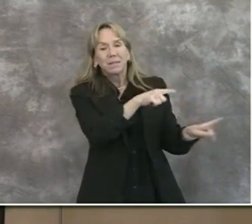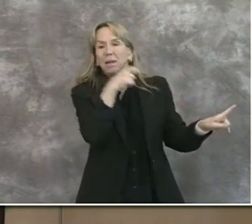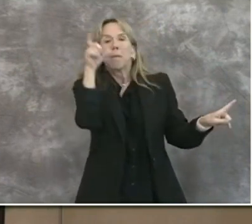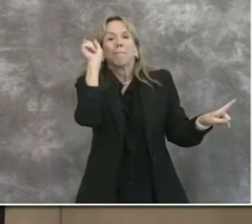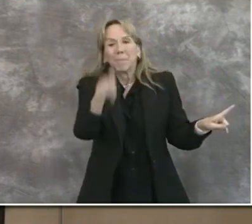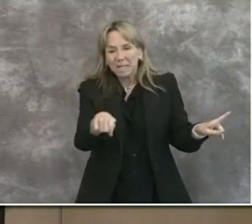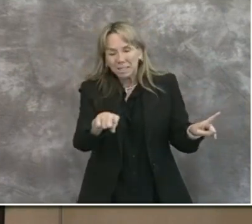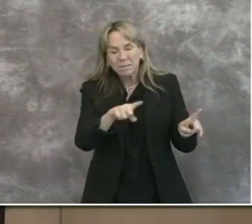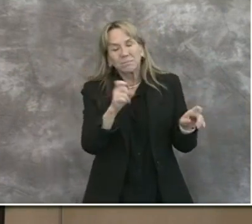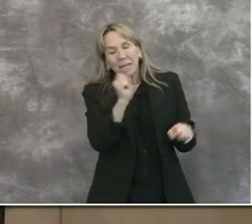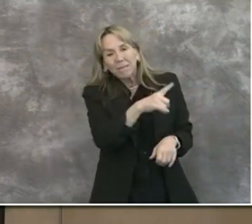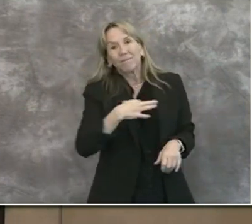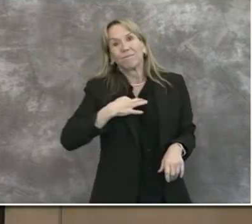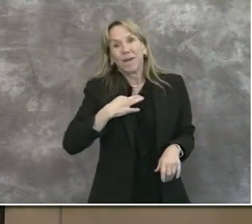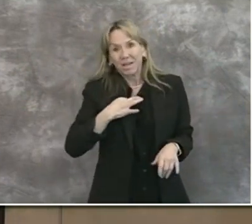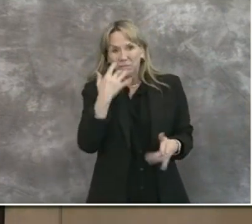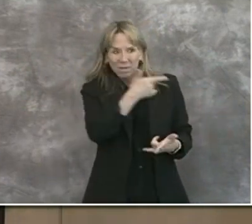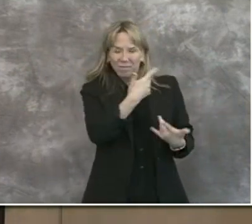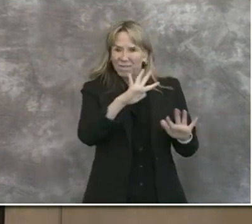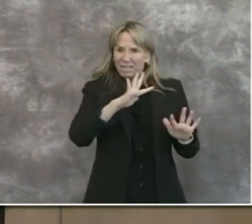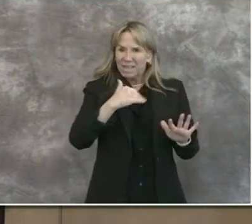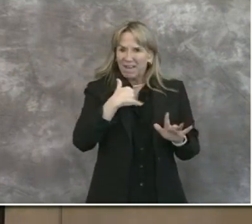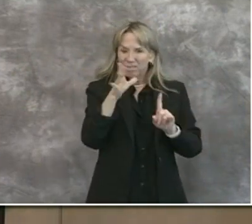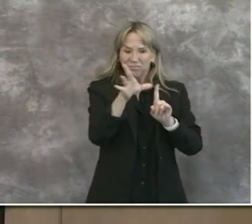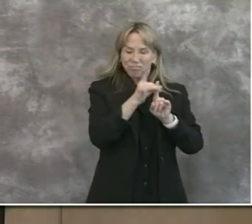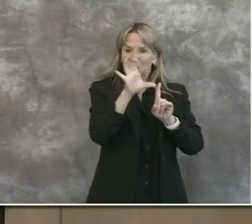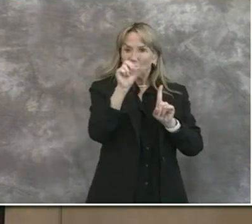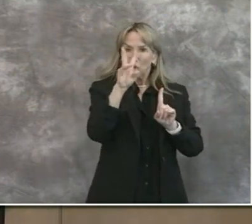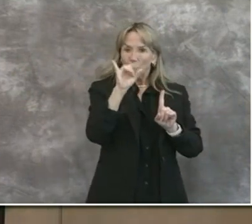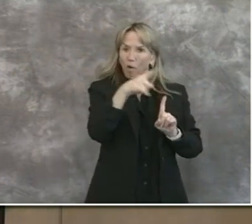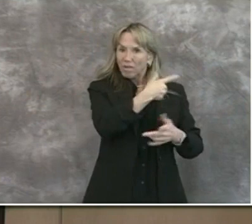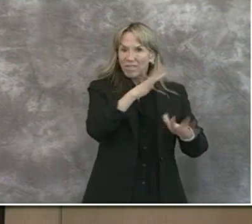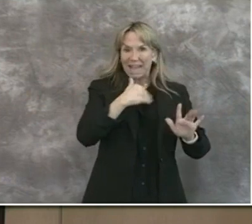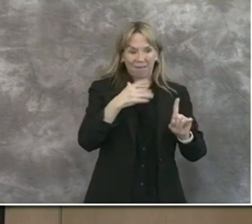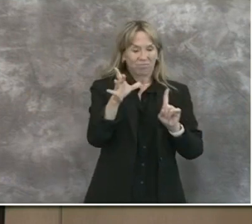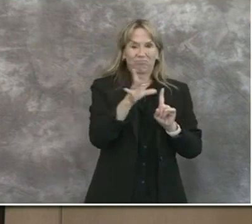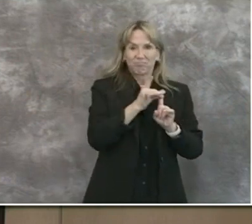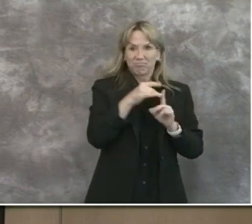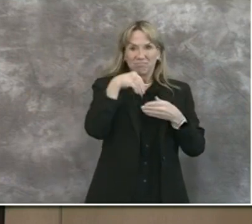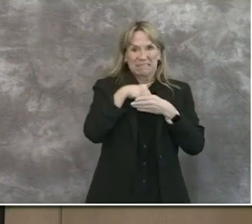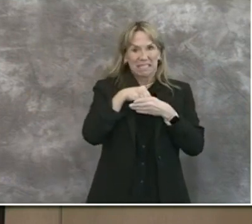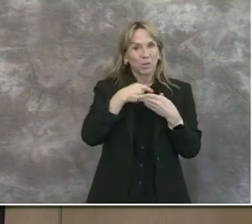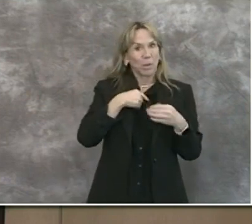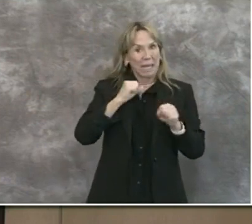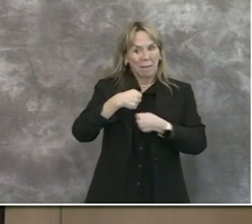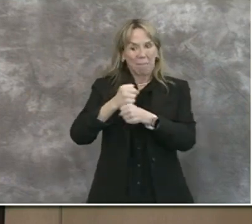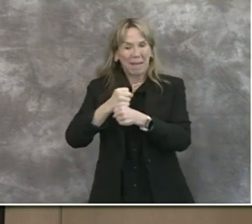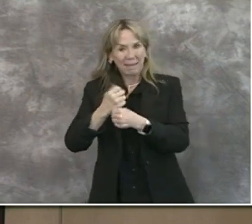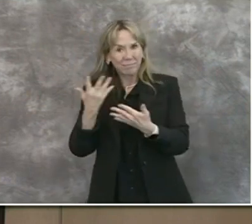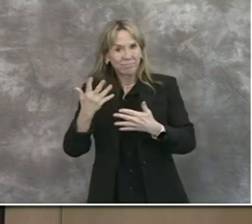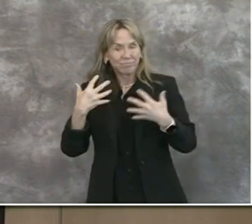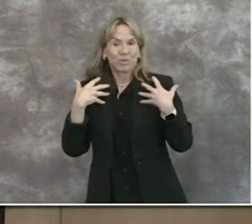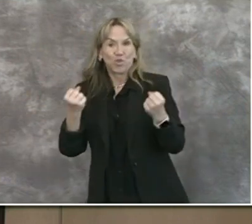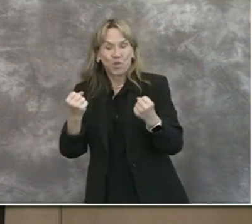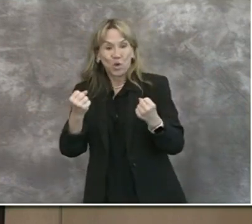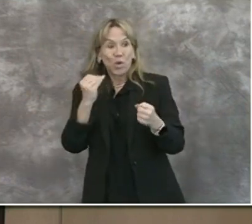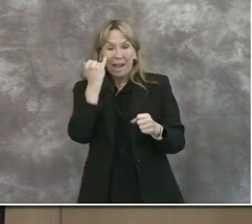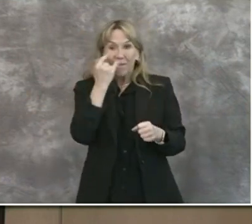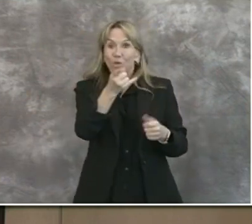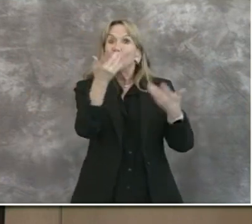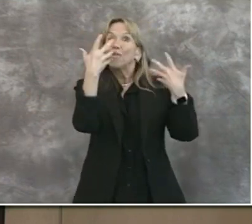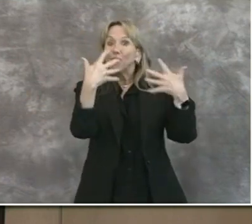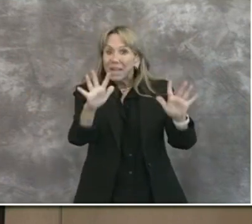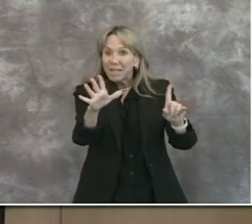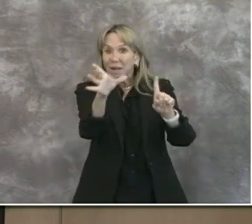to participate, but it is something that we are raising attention about, raising awareness about. And if you're an individual out there who has received a positive